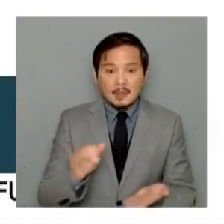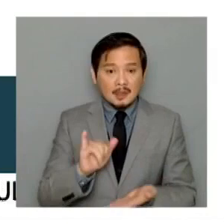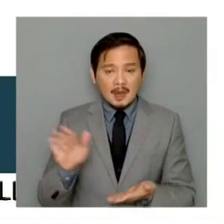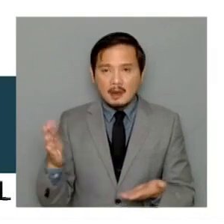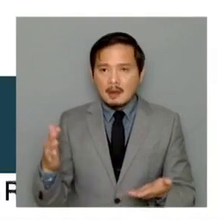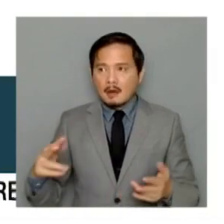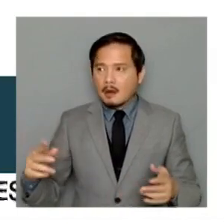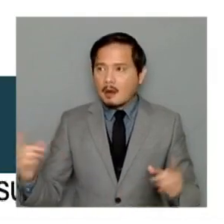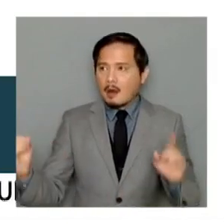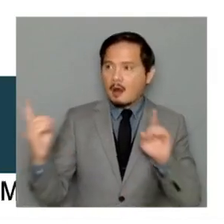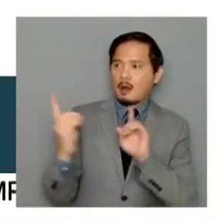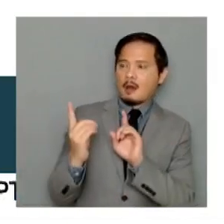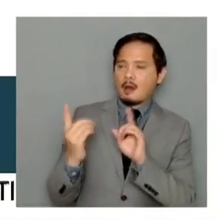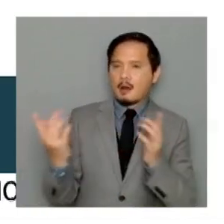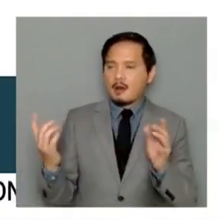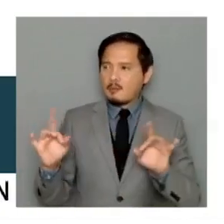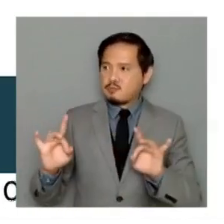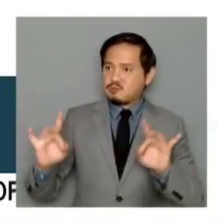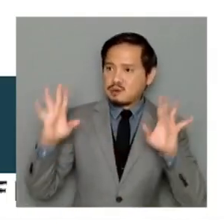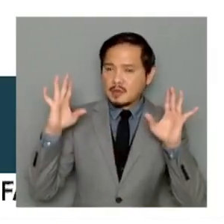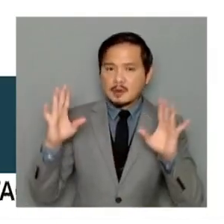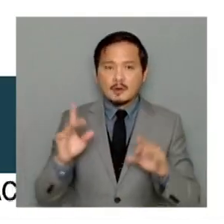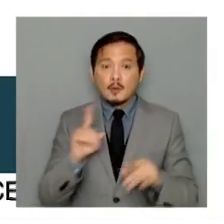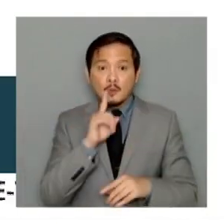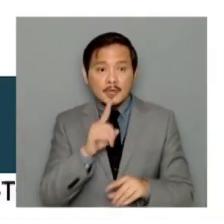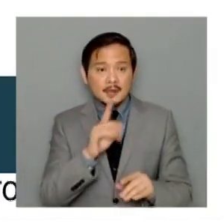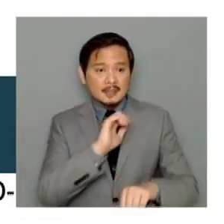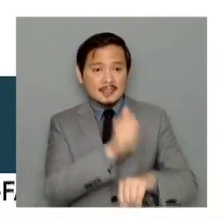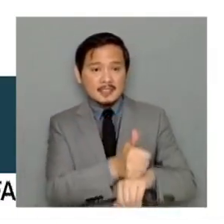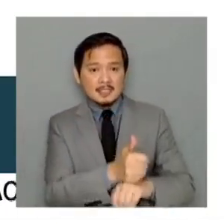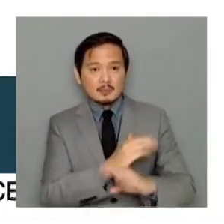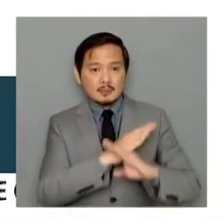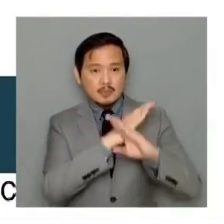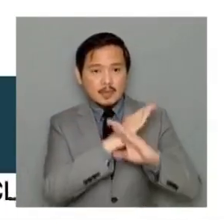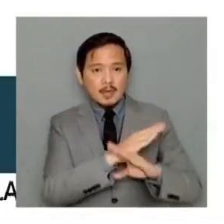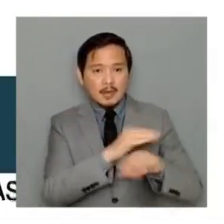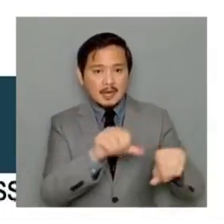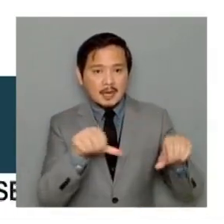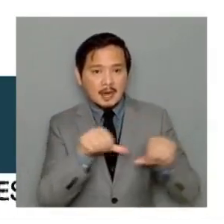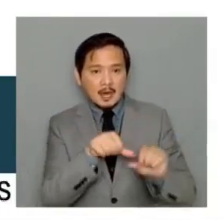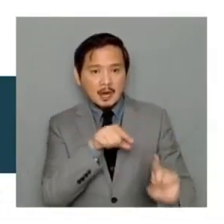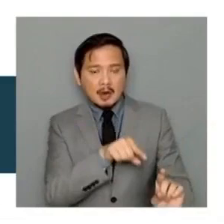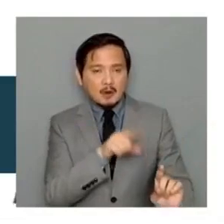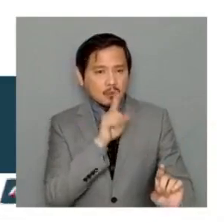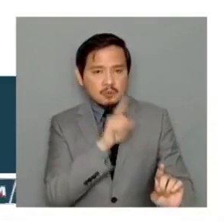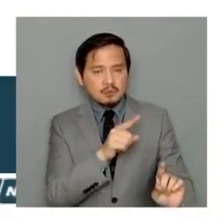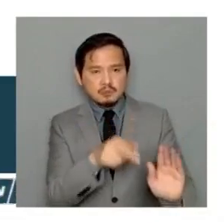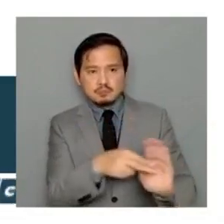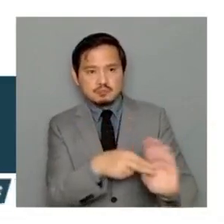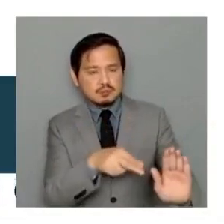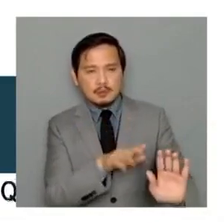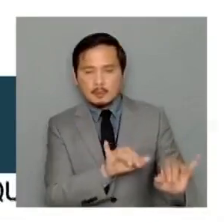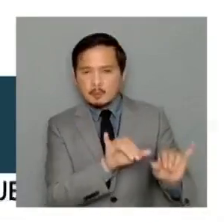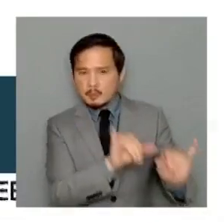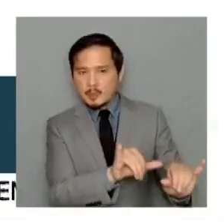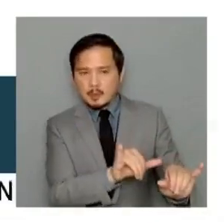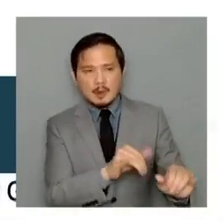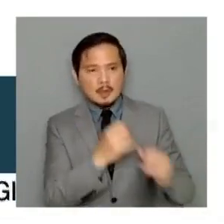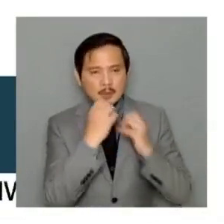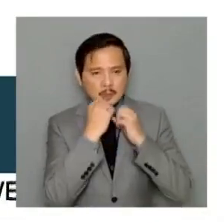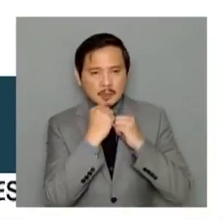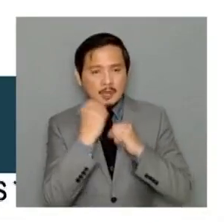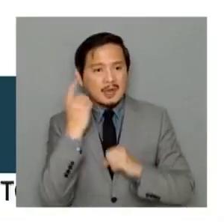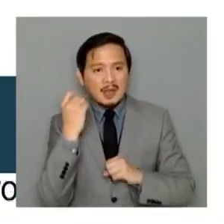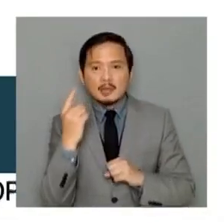you know, even established protected areas like the Masungi Geo Reserve are facing dangers because of encroaching land